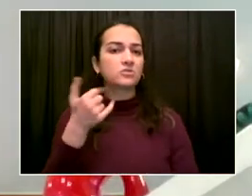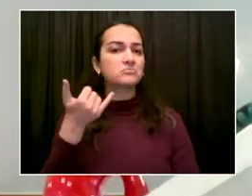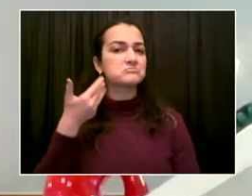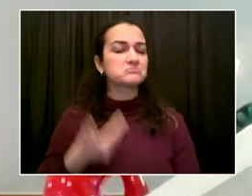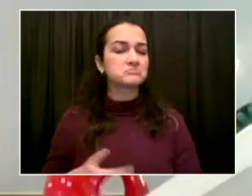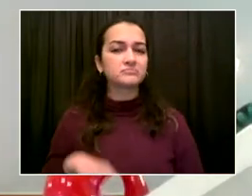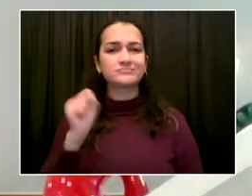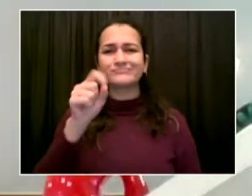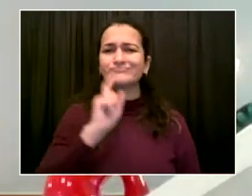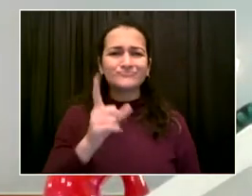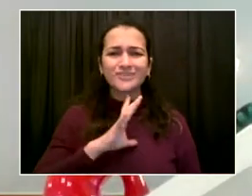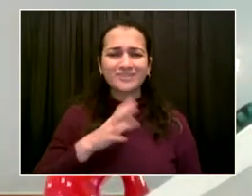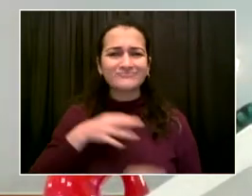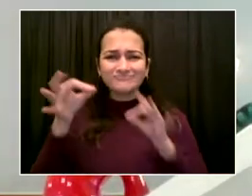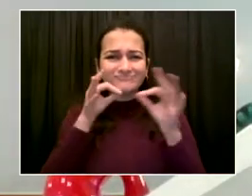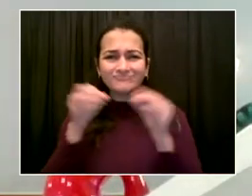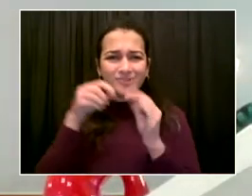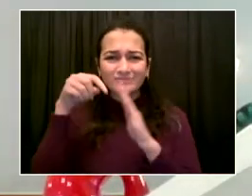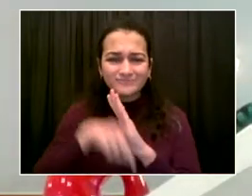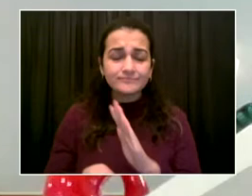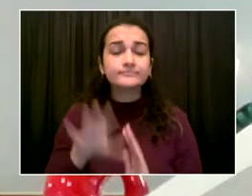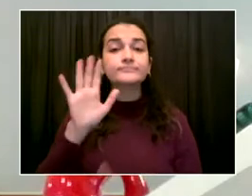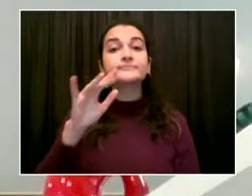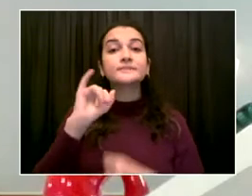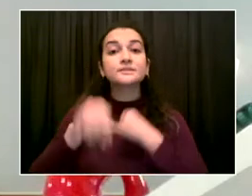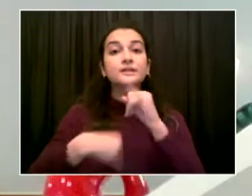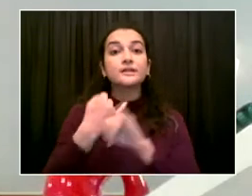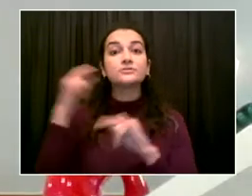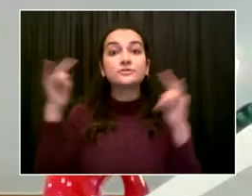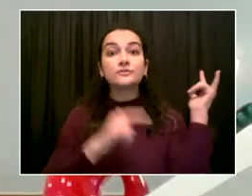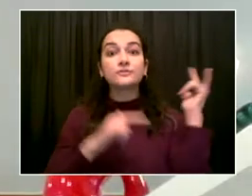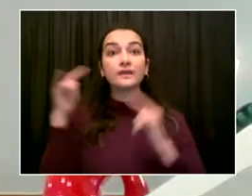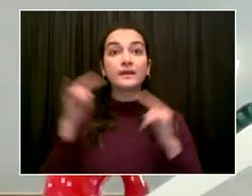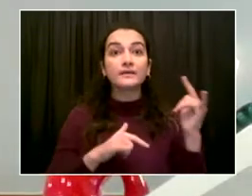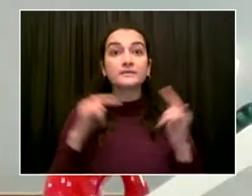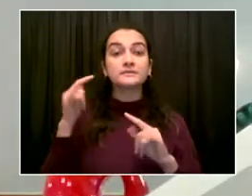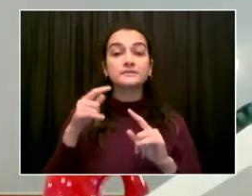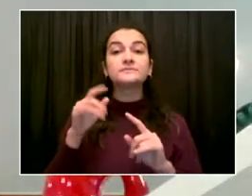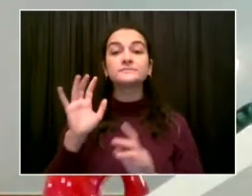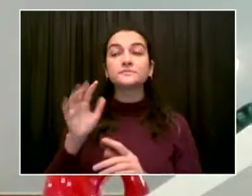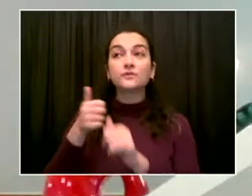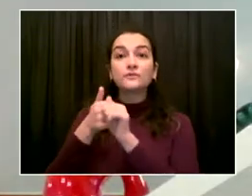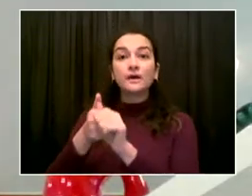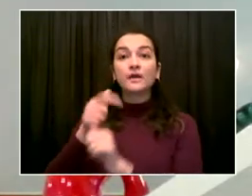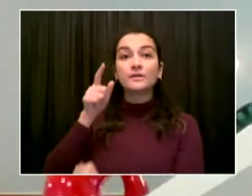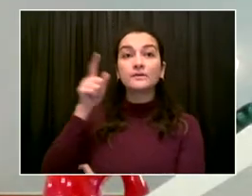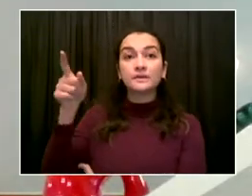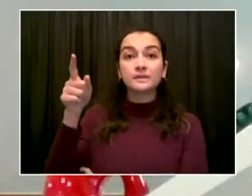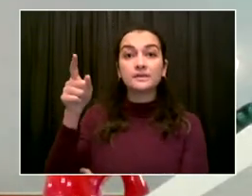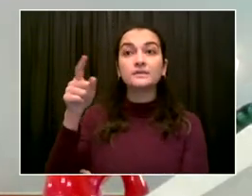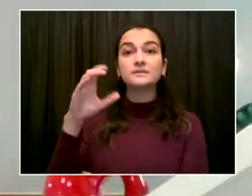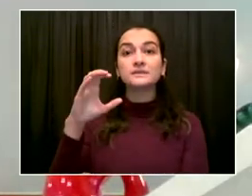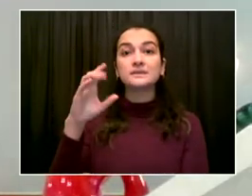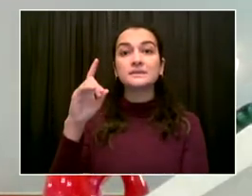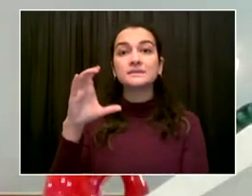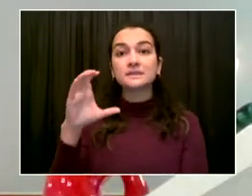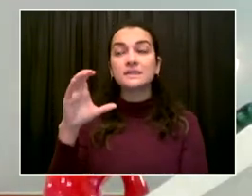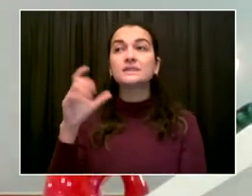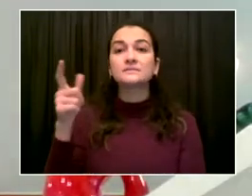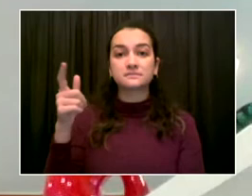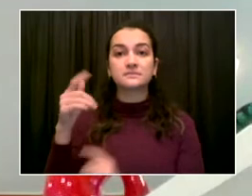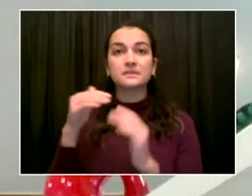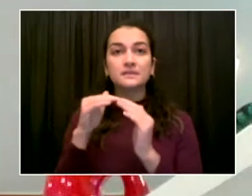CDC level three, four, or unknown CDC level country, or a country with known Omicron cases comes back into